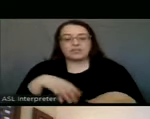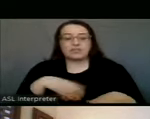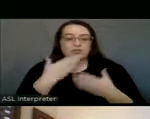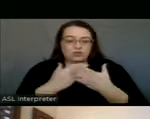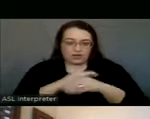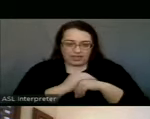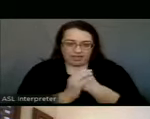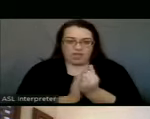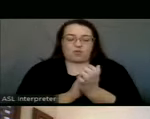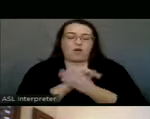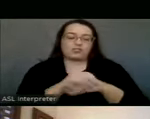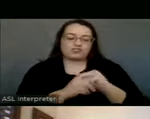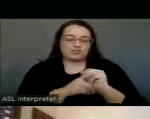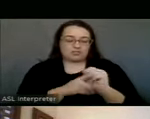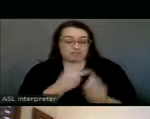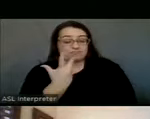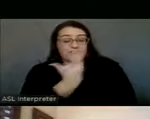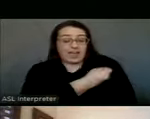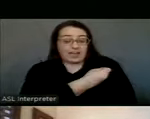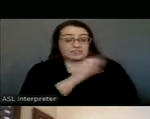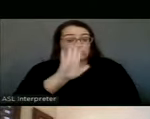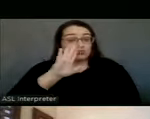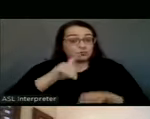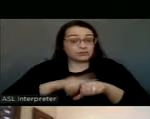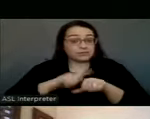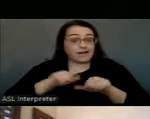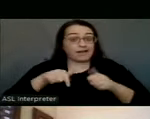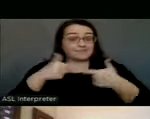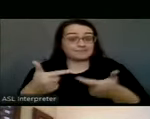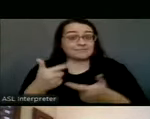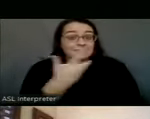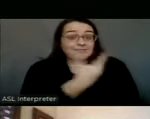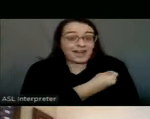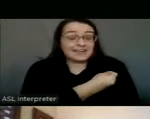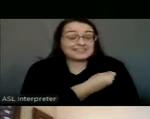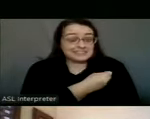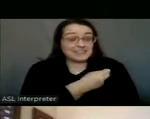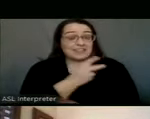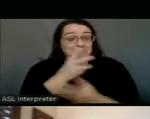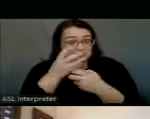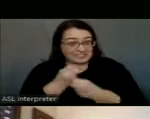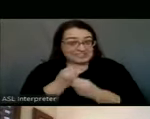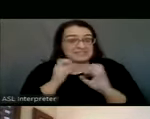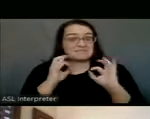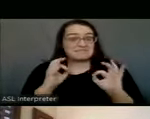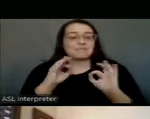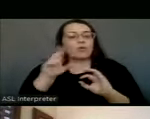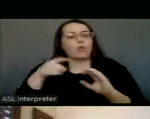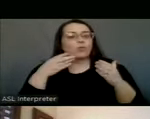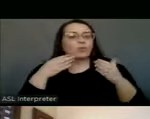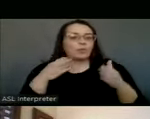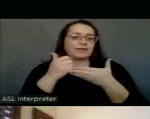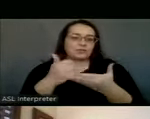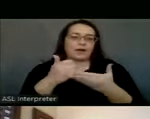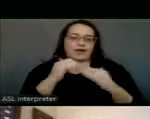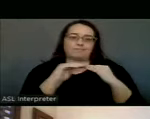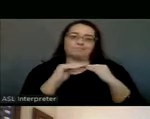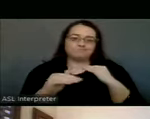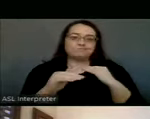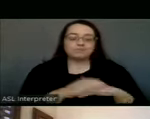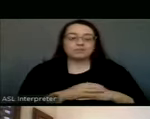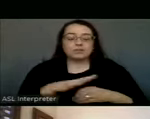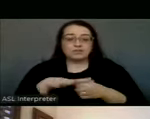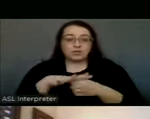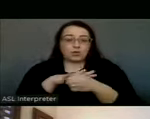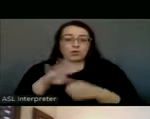and being vaccinated when your group is called is the only way that we will stay at this level. Locally, there are